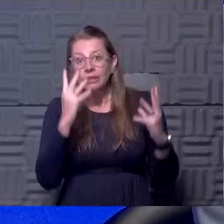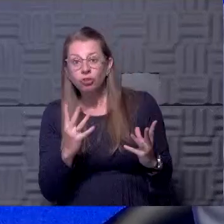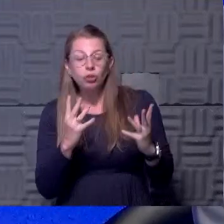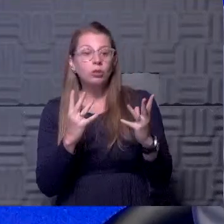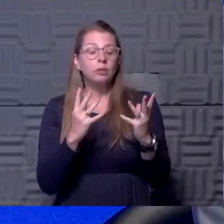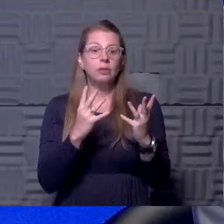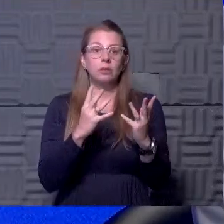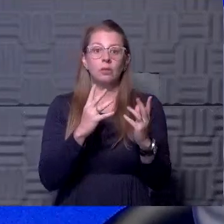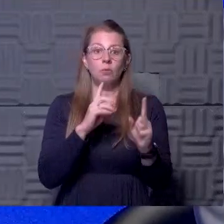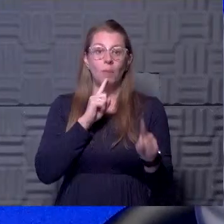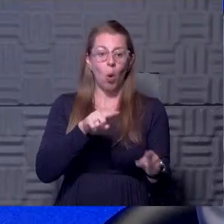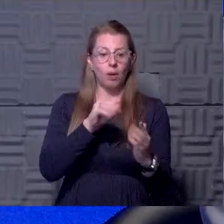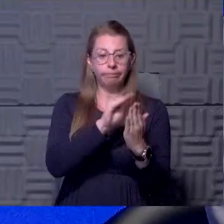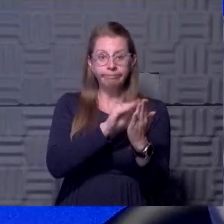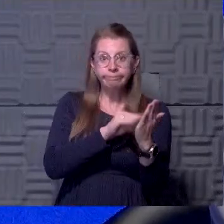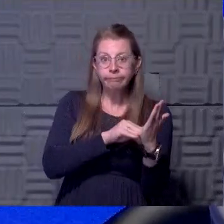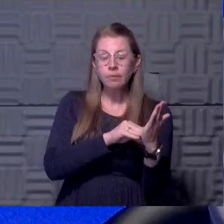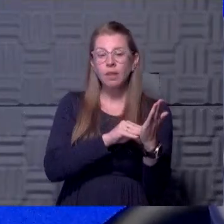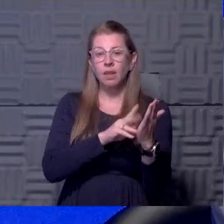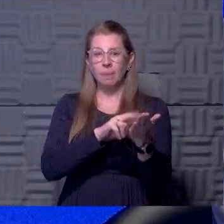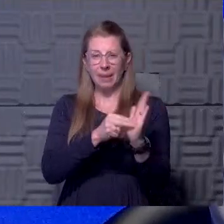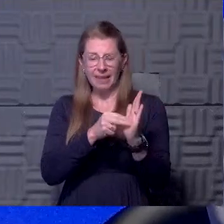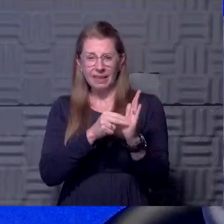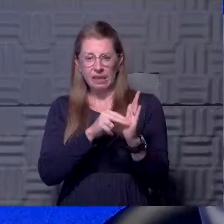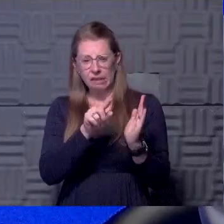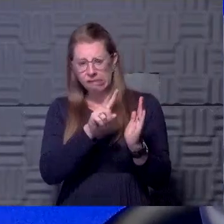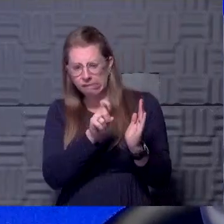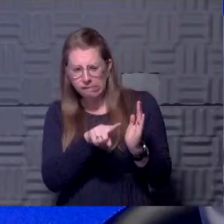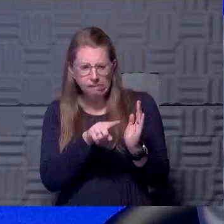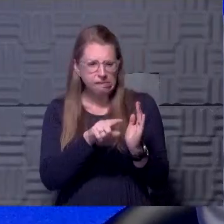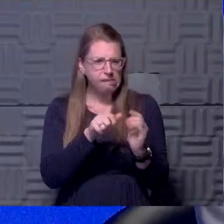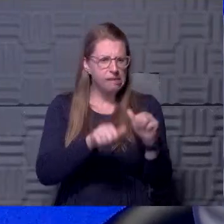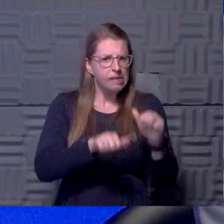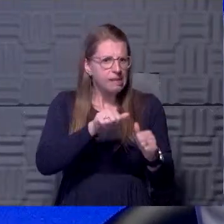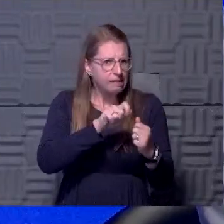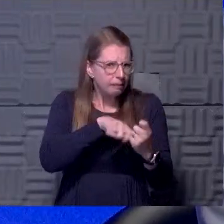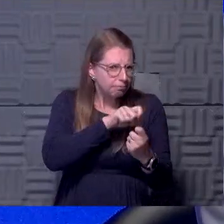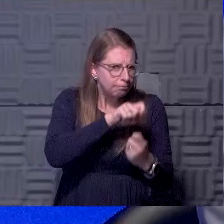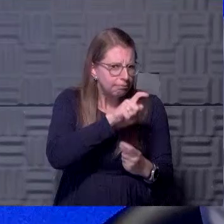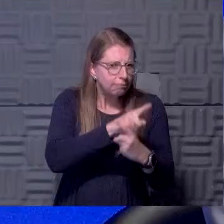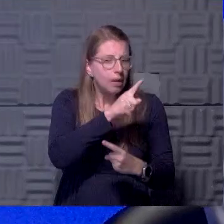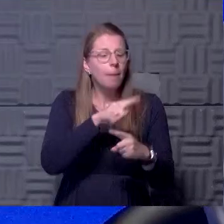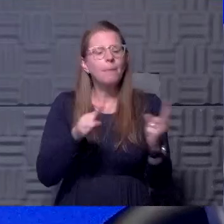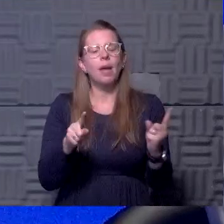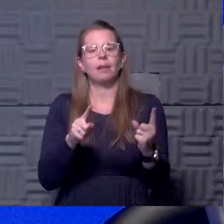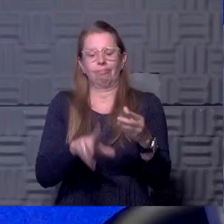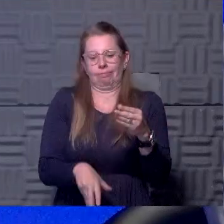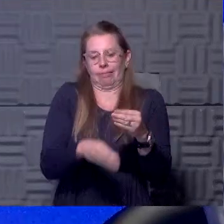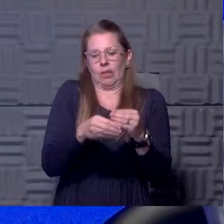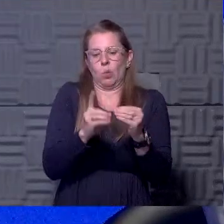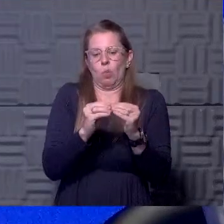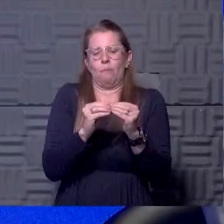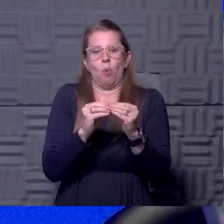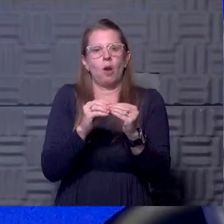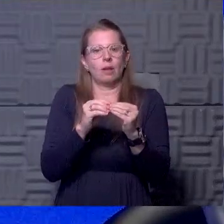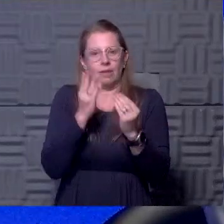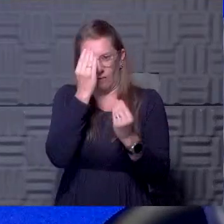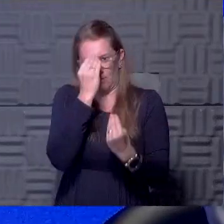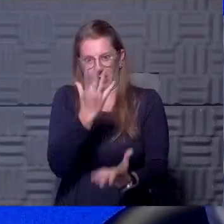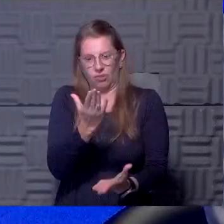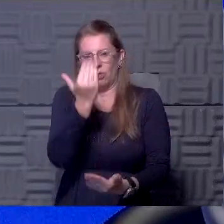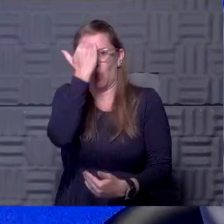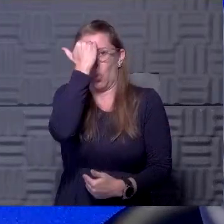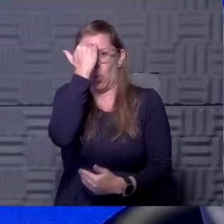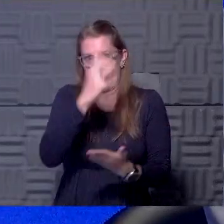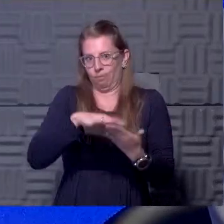the accuracy? That's the big question, but it really shouldn't be for fear, but more for knowledge to, to give you one more piece to deal with and, and, um,